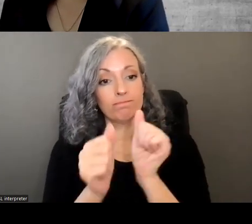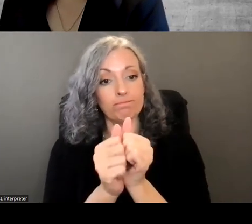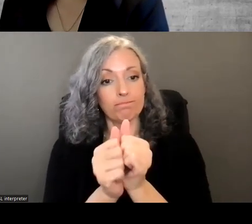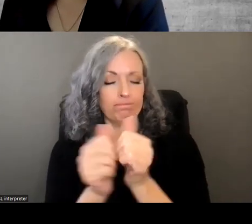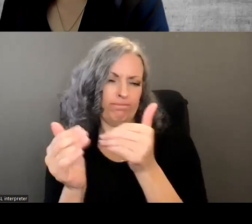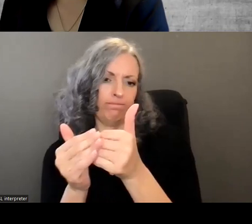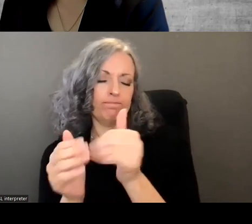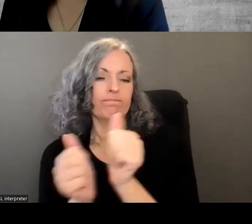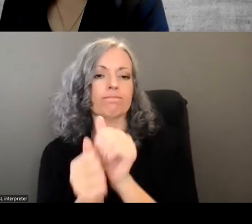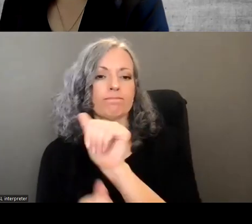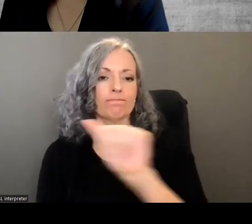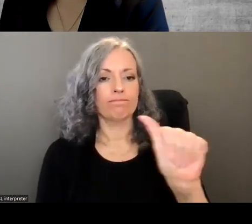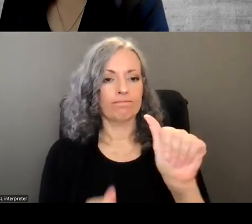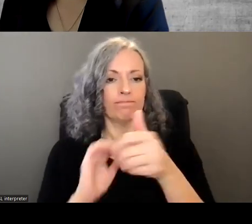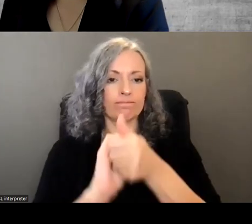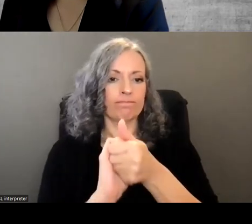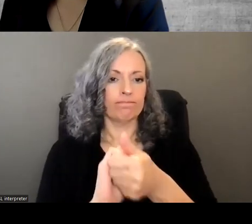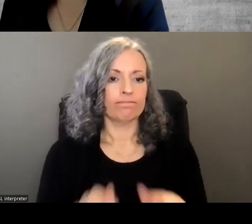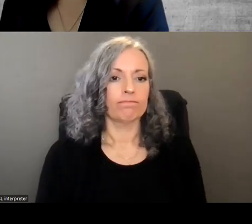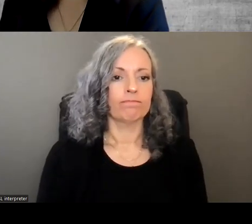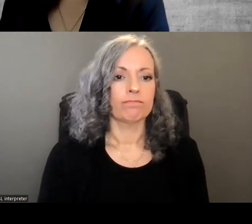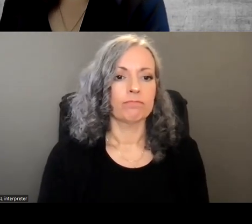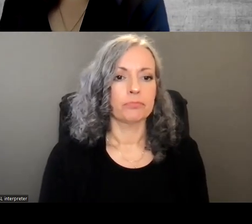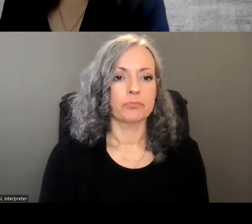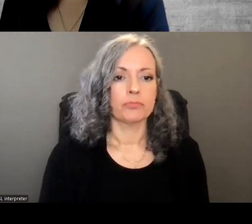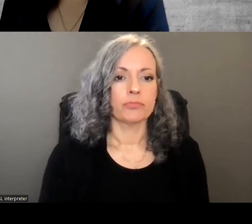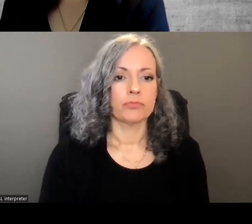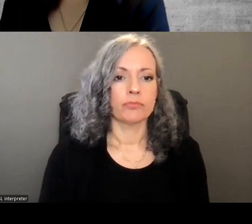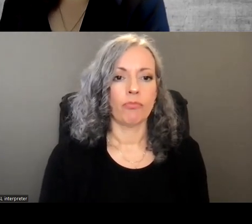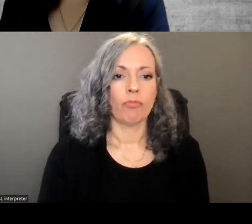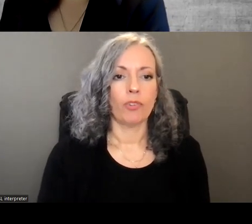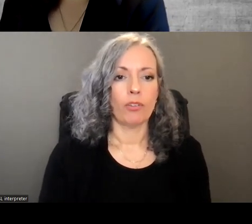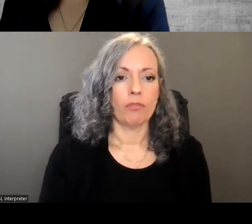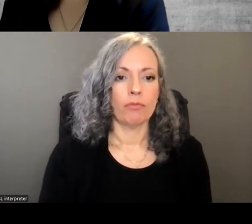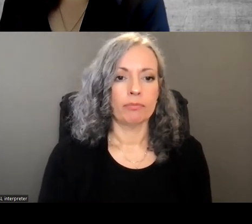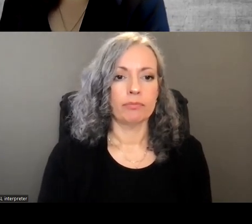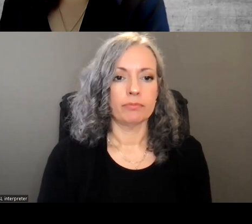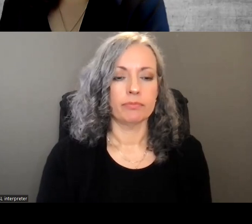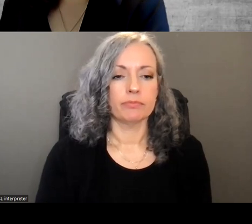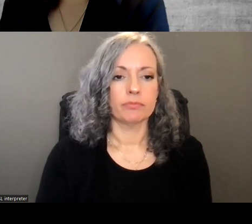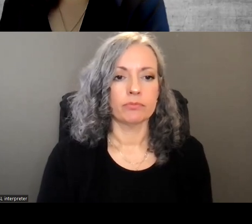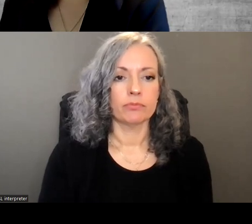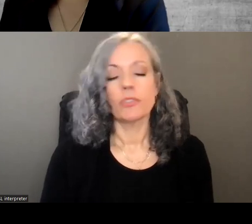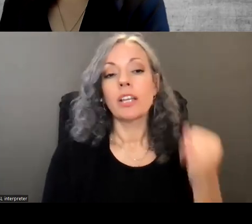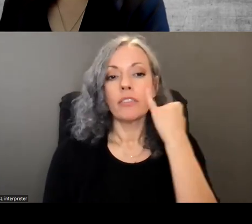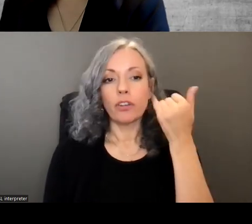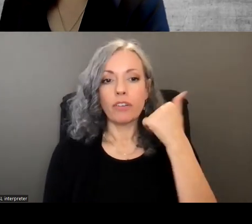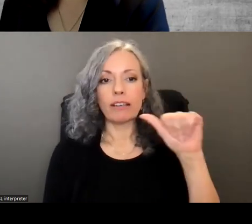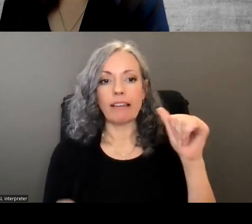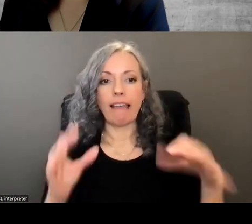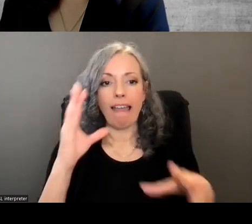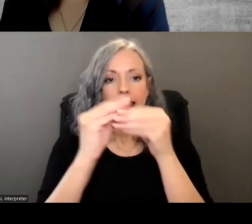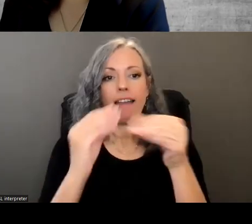triple a partners on marketing and outreach locally of the survey but if you have any additional ideas you'd like to share with us we would